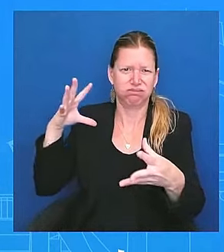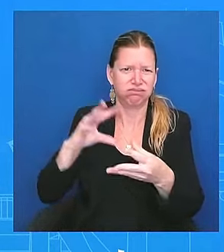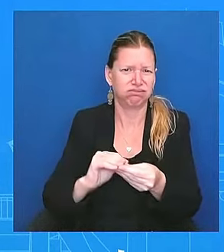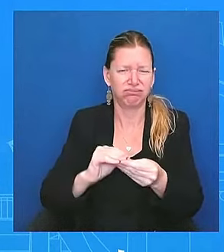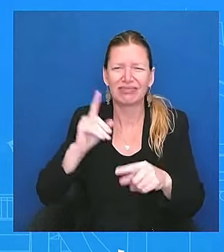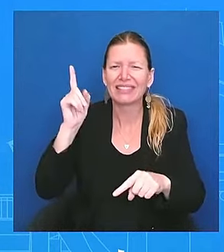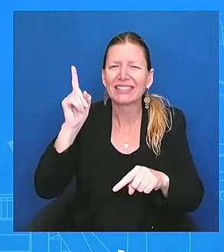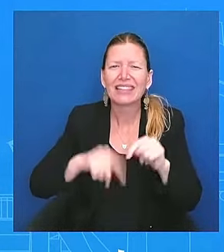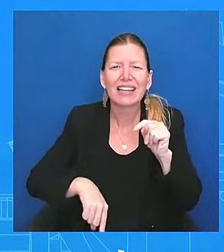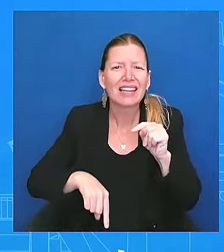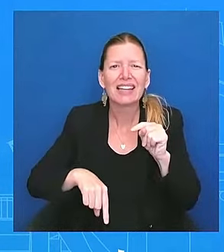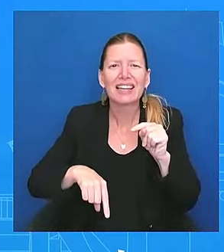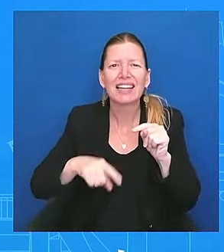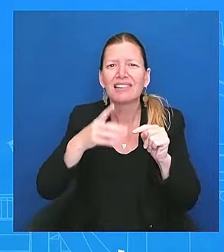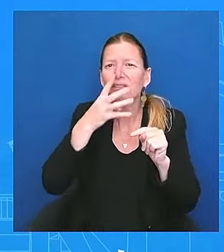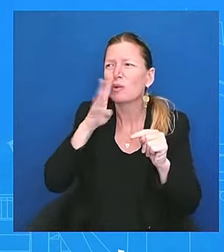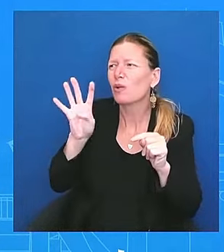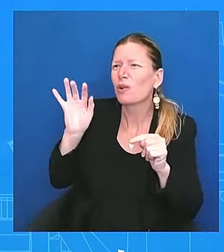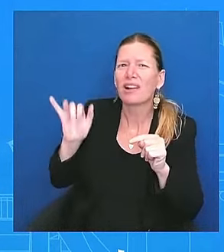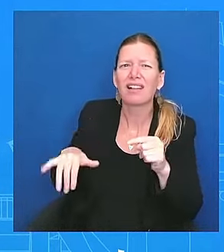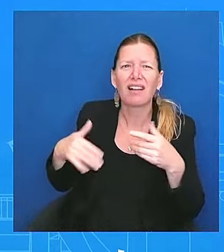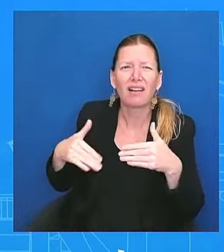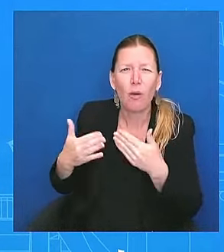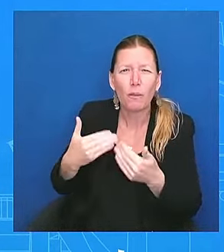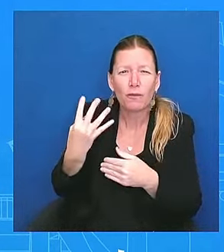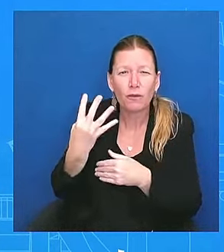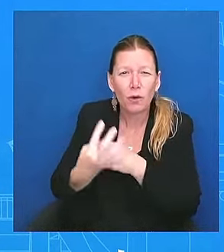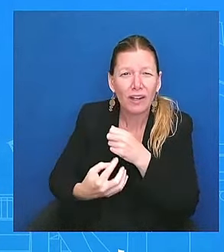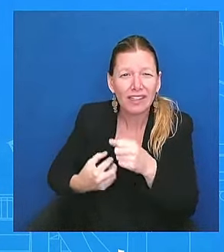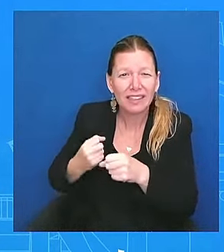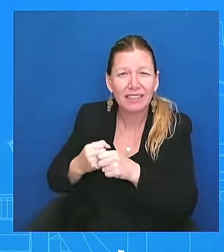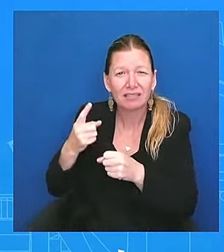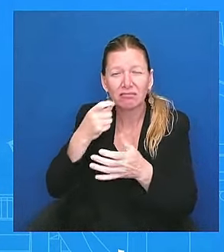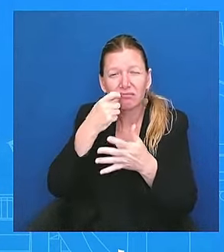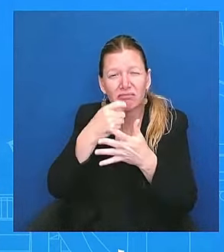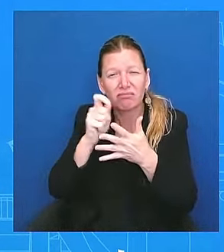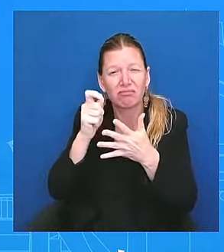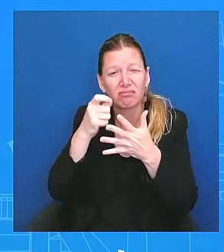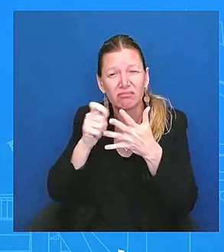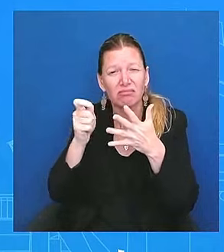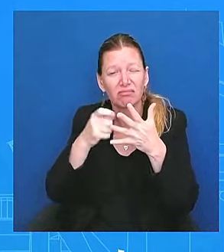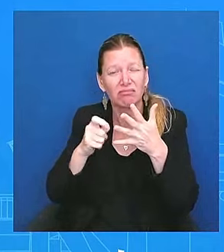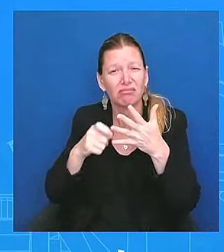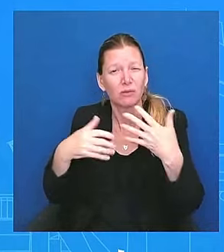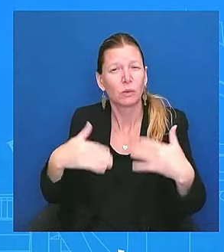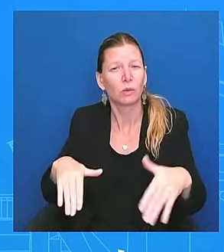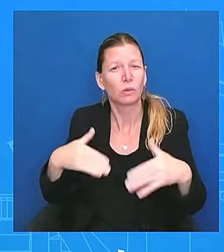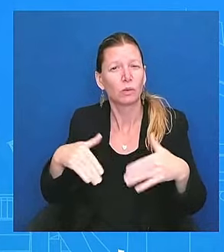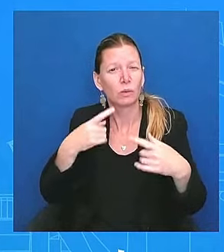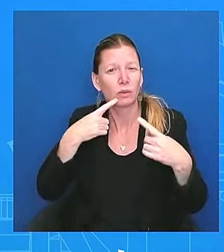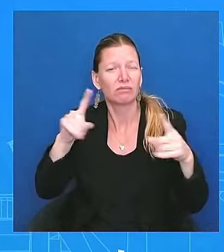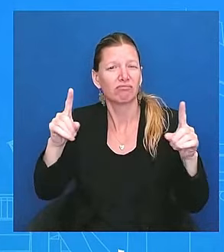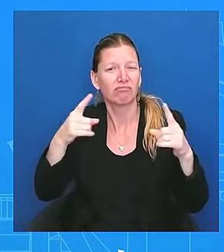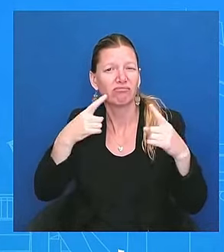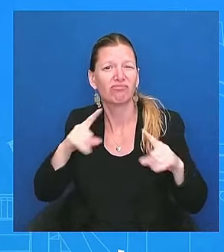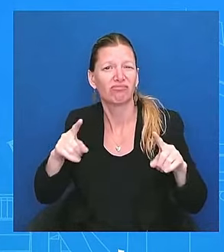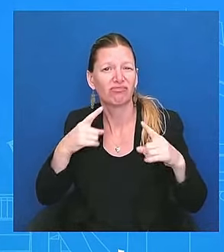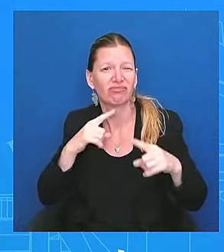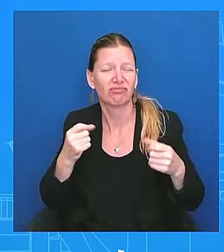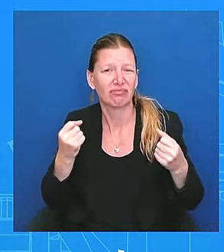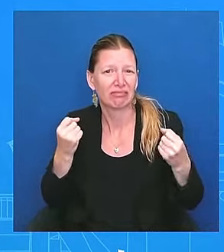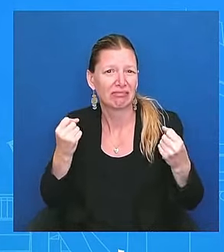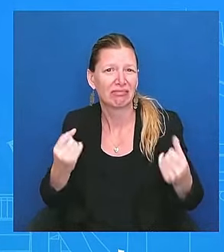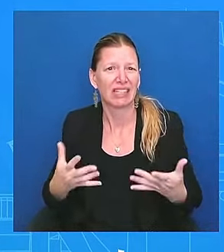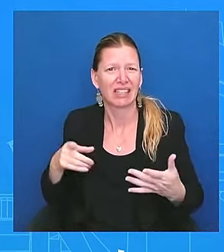And he has the most, uh, historic record administration, uh, the most in